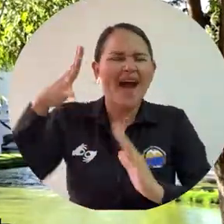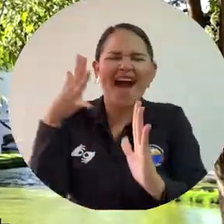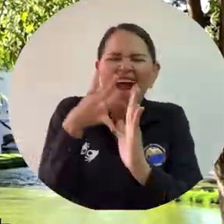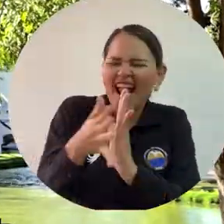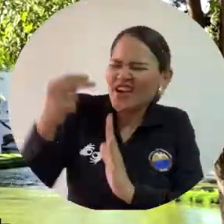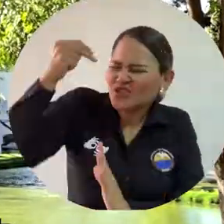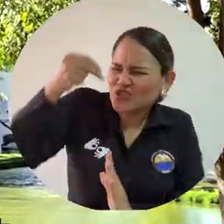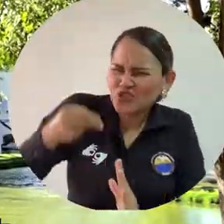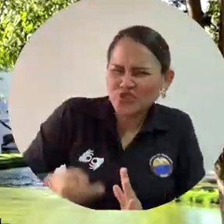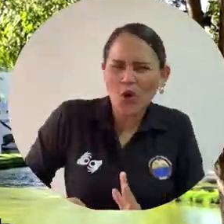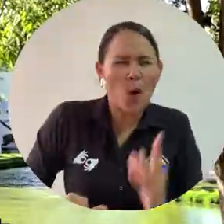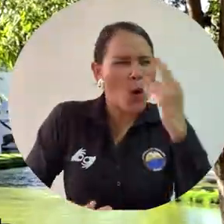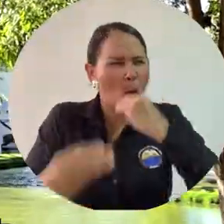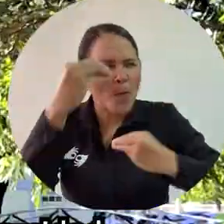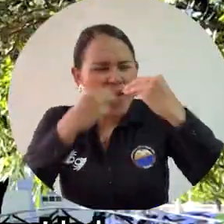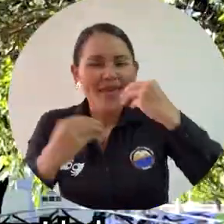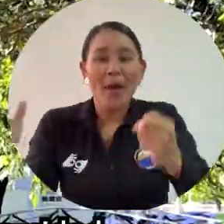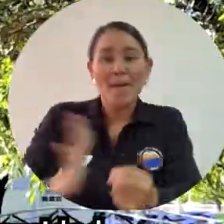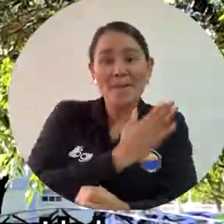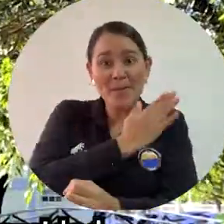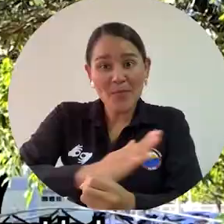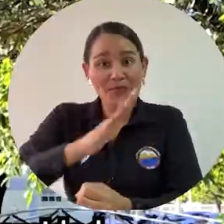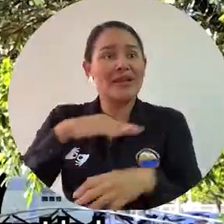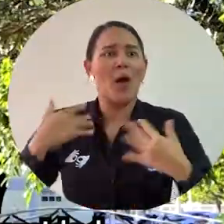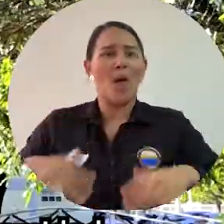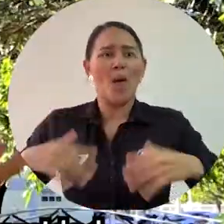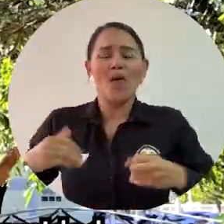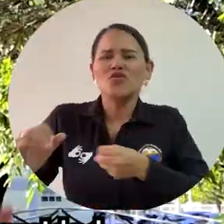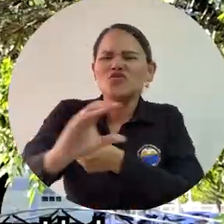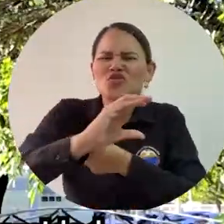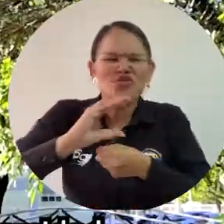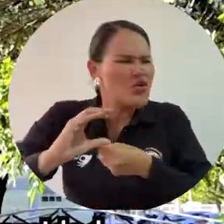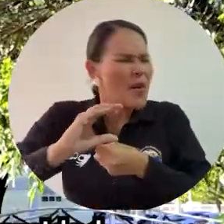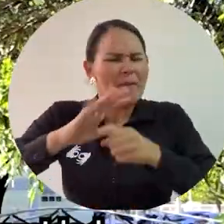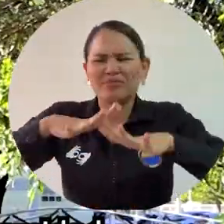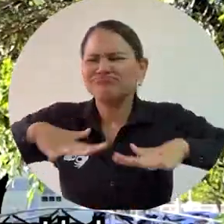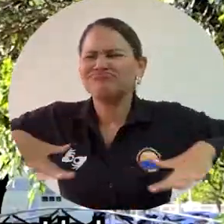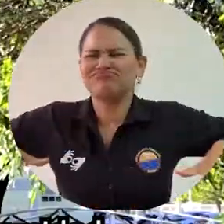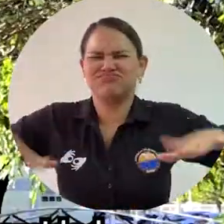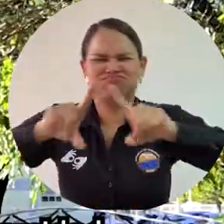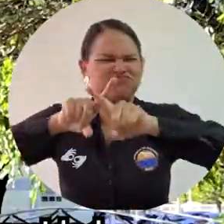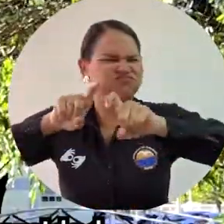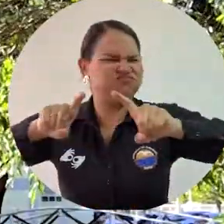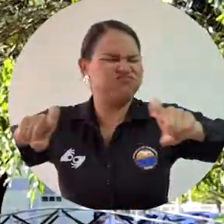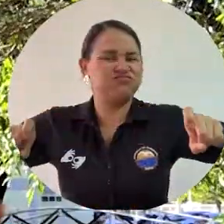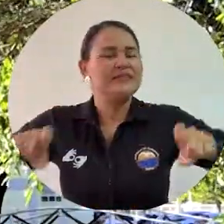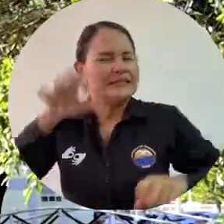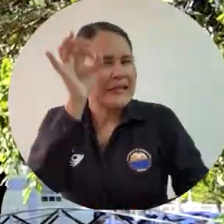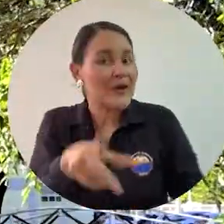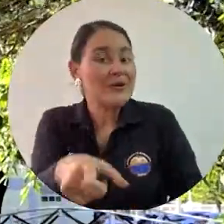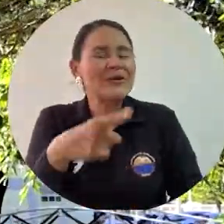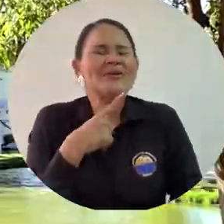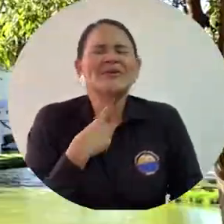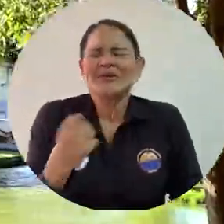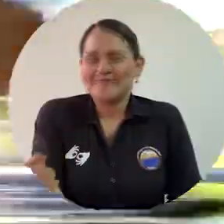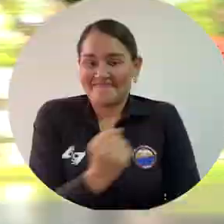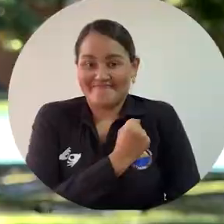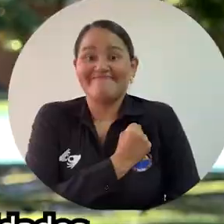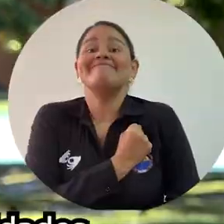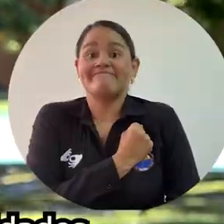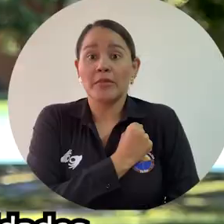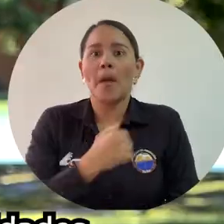music and enjoy our delicious food. Our city is a place where I am mixing cultural and biological diversity. We are sure you will love it.